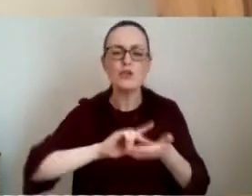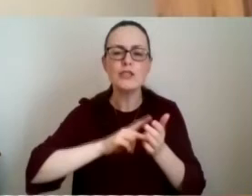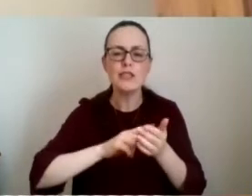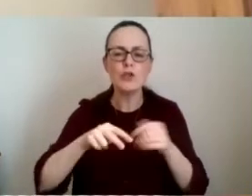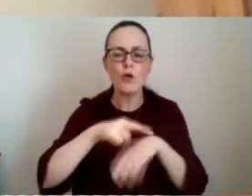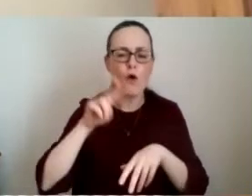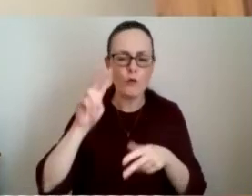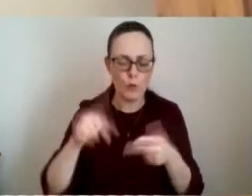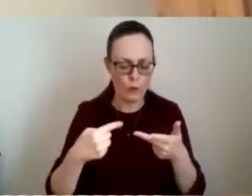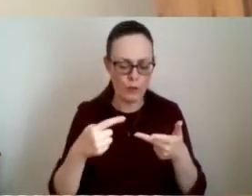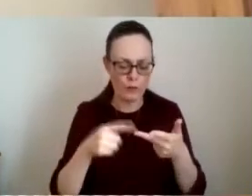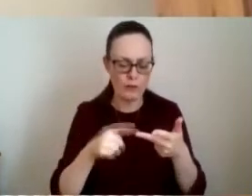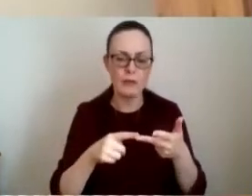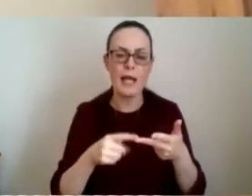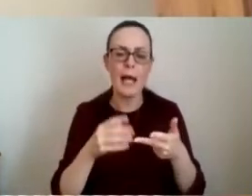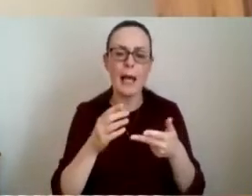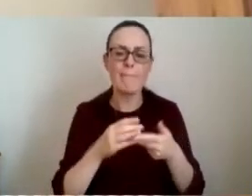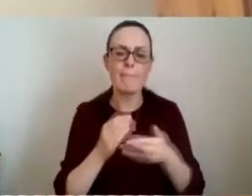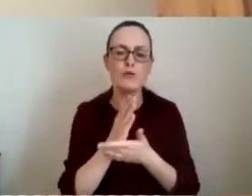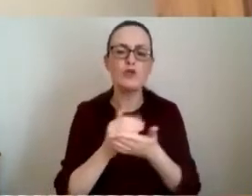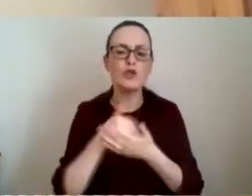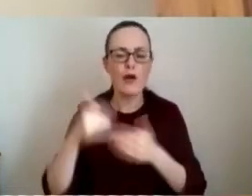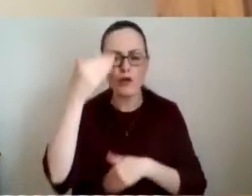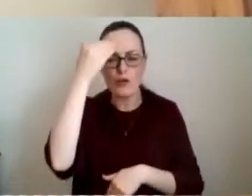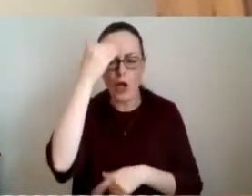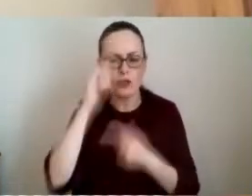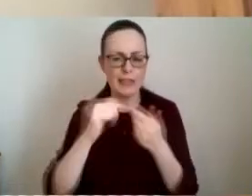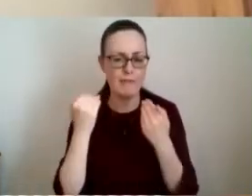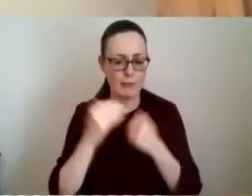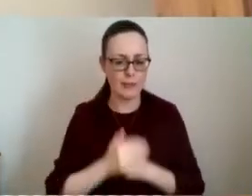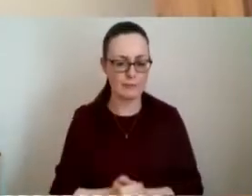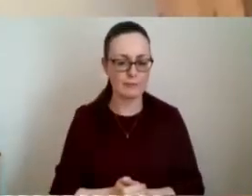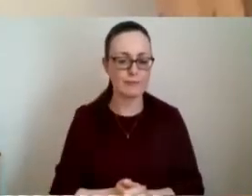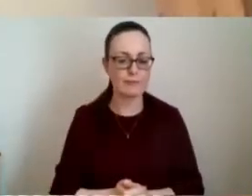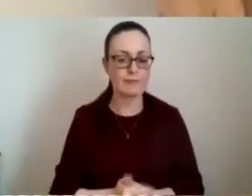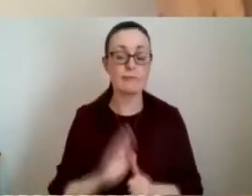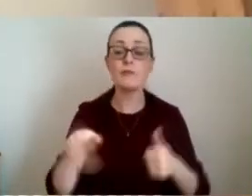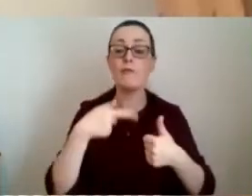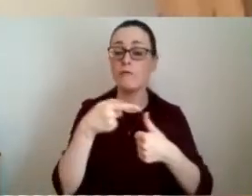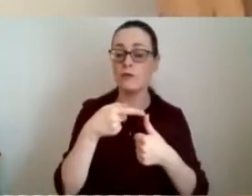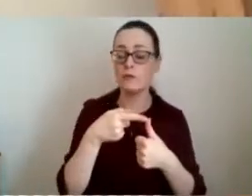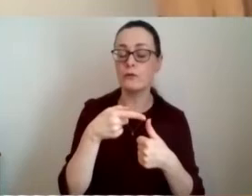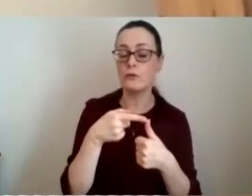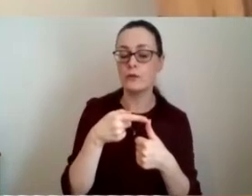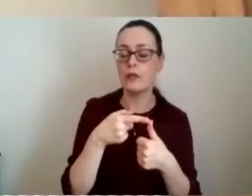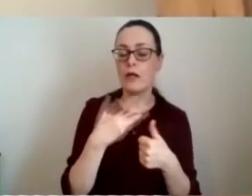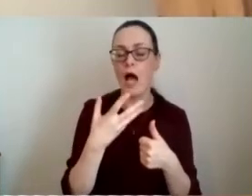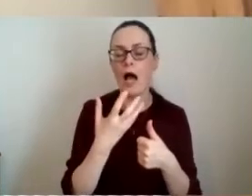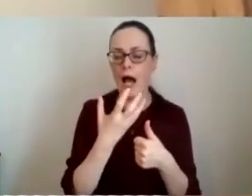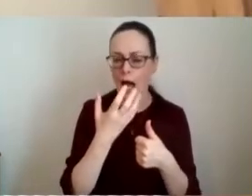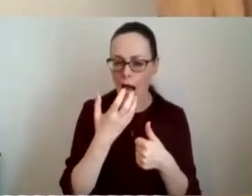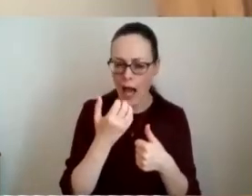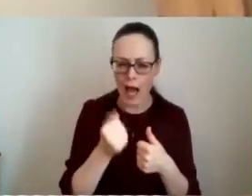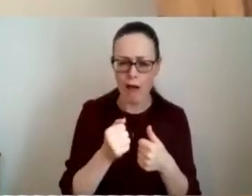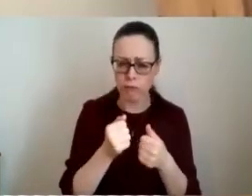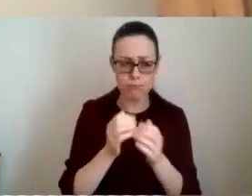and the third one was around sharing knowledge and information so in terms of the first one uh there was a huge amount of